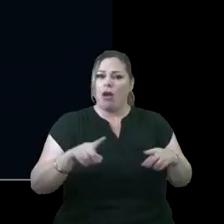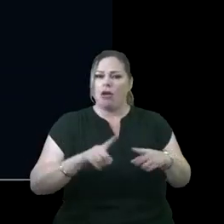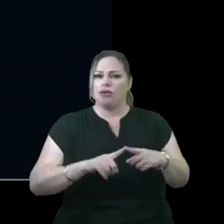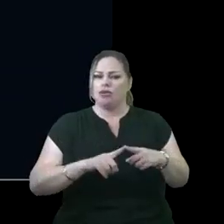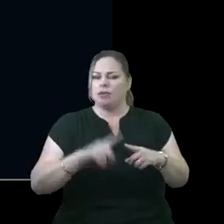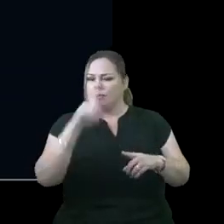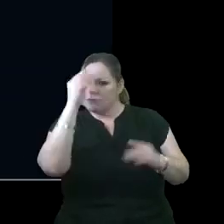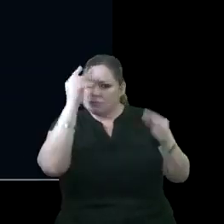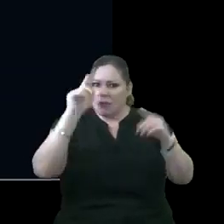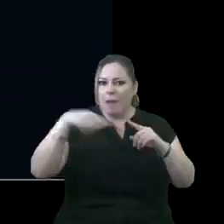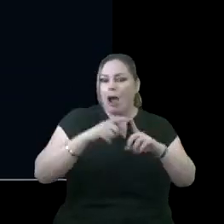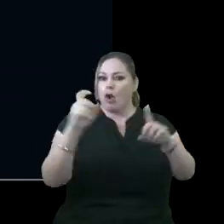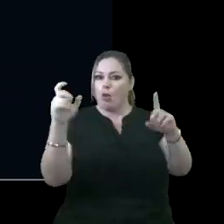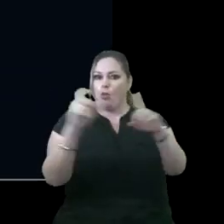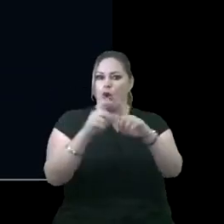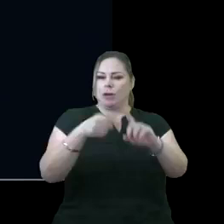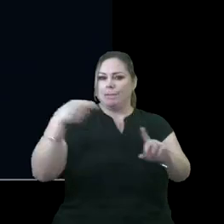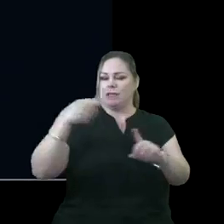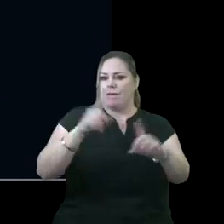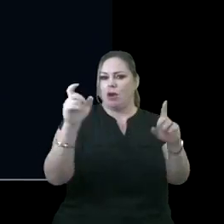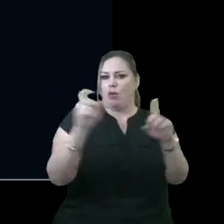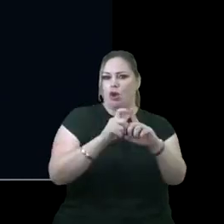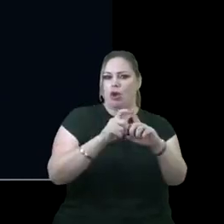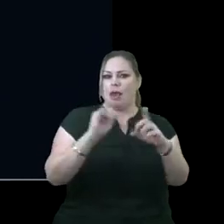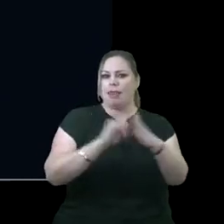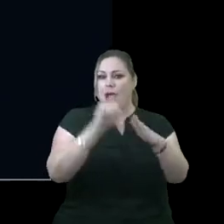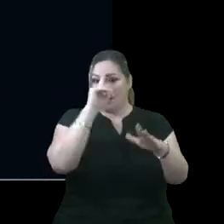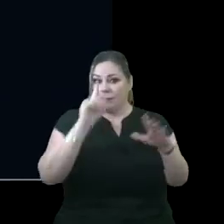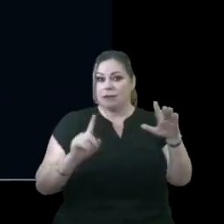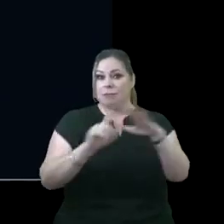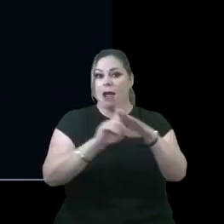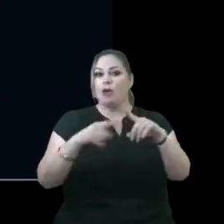think about a word that comes to mind when you think about innovation.